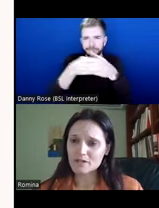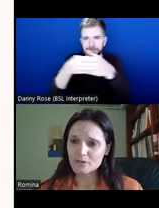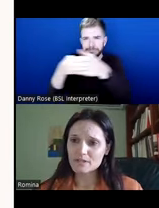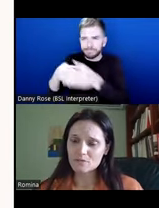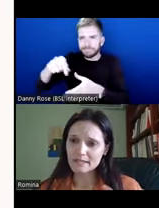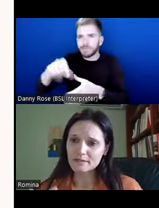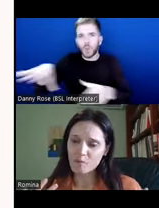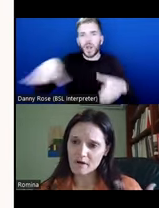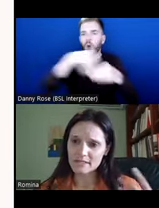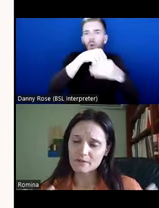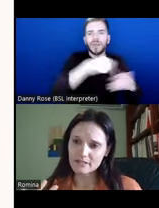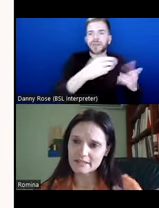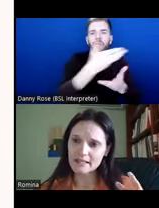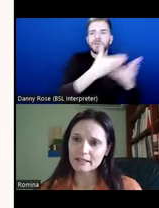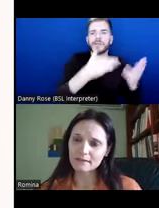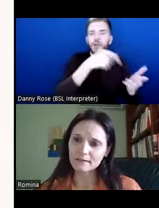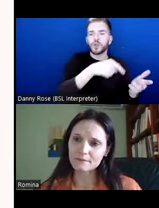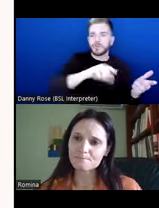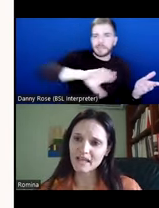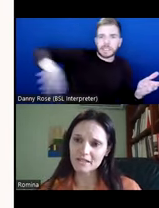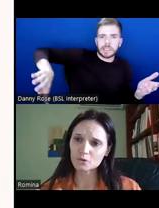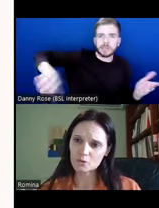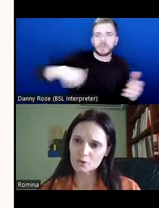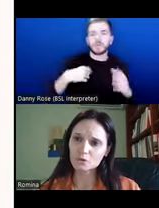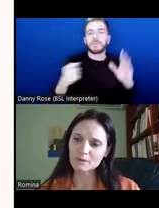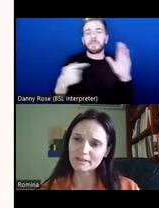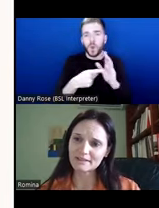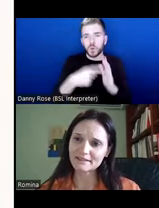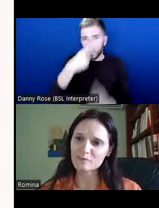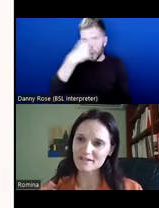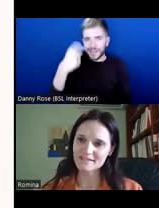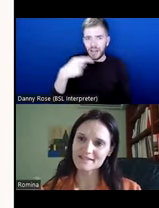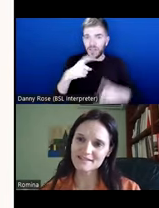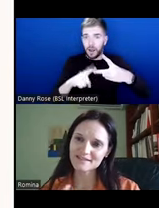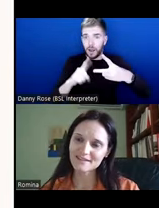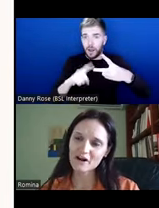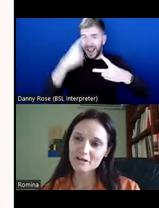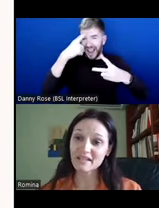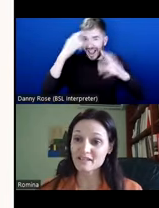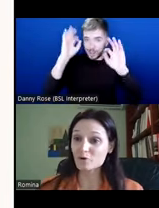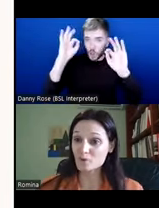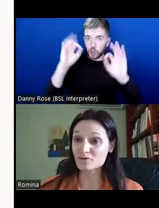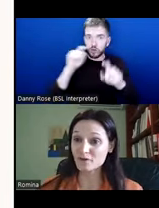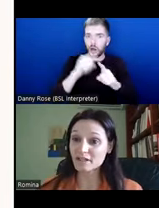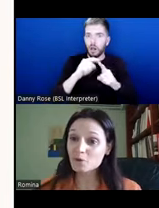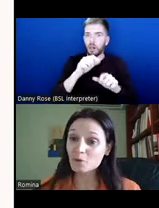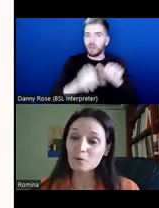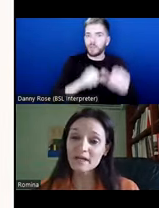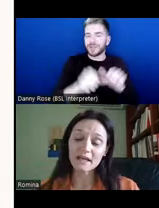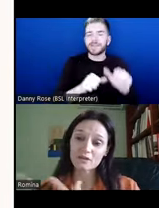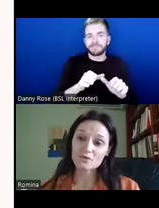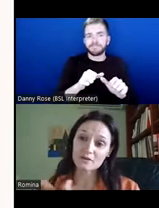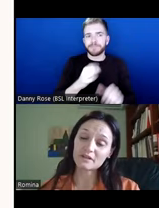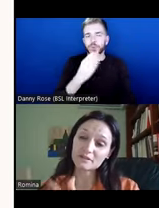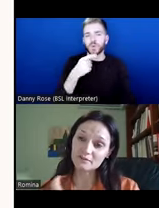And so it's really important to understand that ideological processes are in place that are also very unequal,